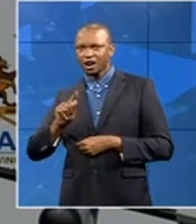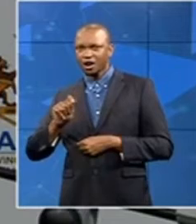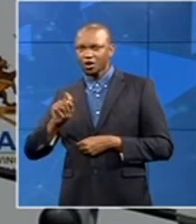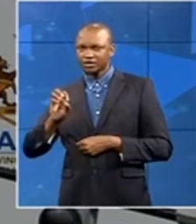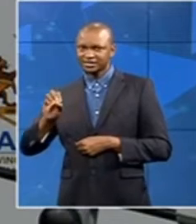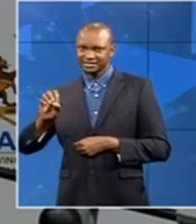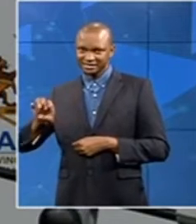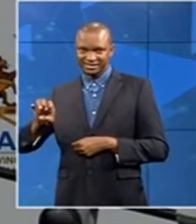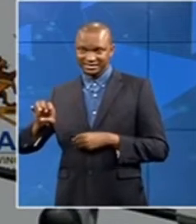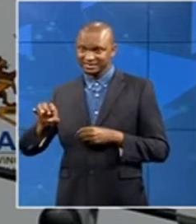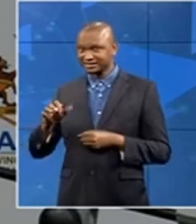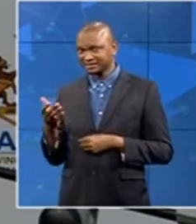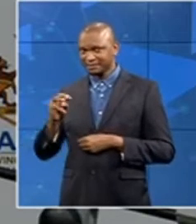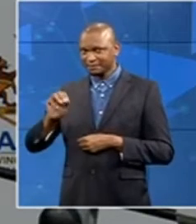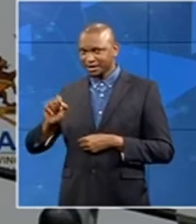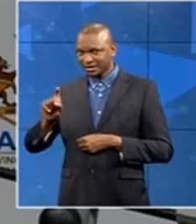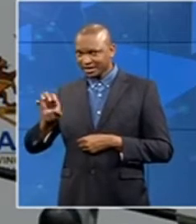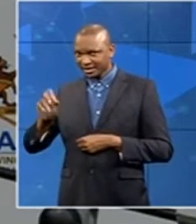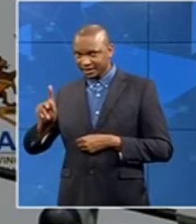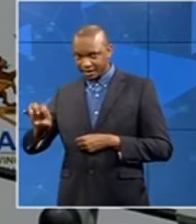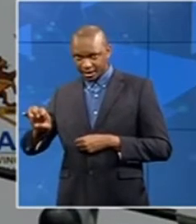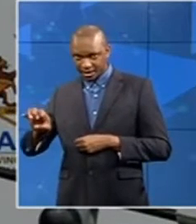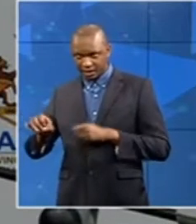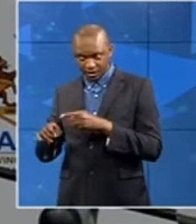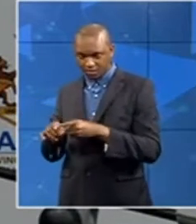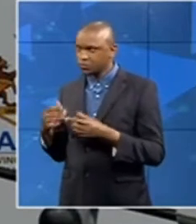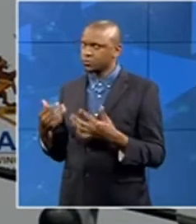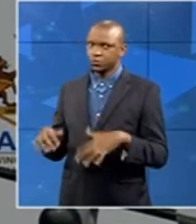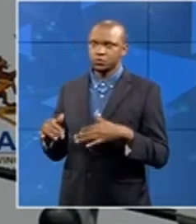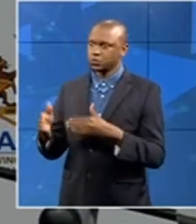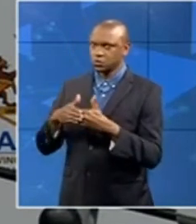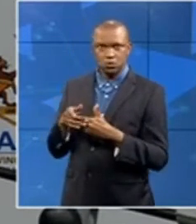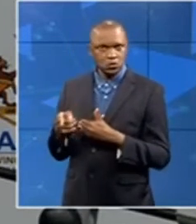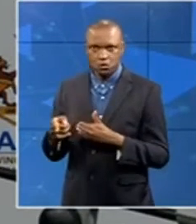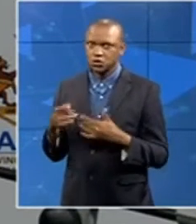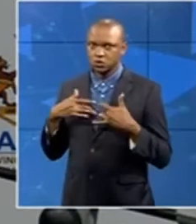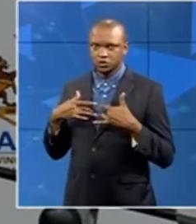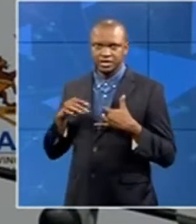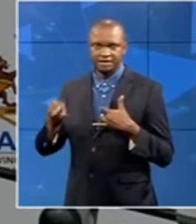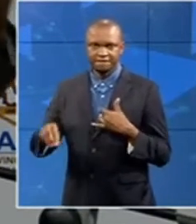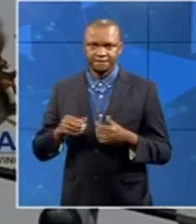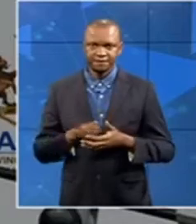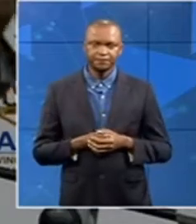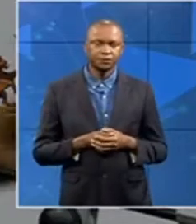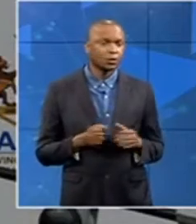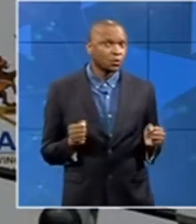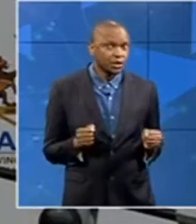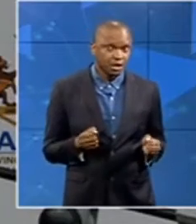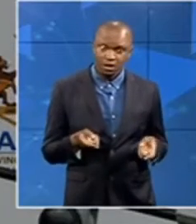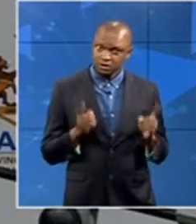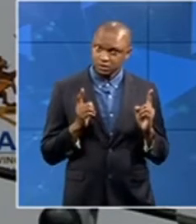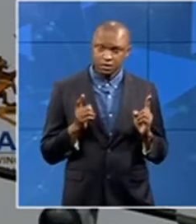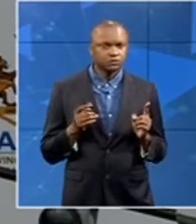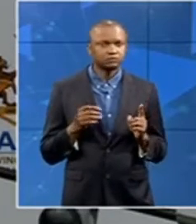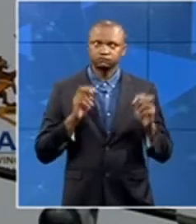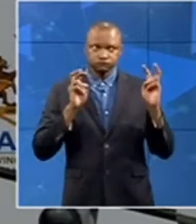coincidence of this cold winter, it's much colder, it's worse when there is inadequate supply of